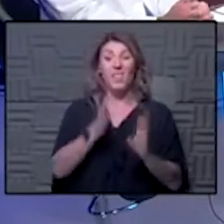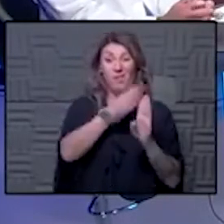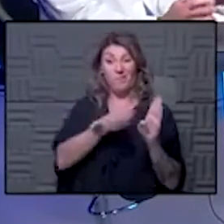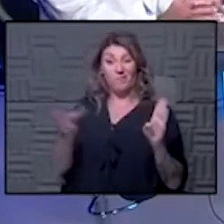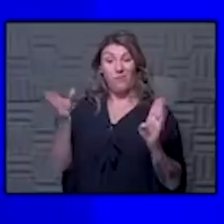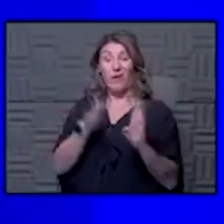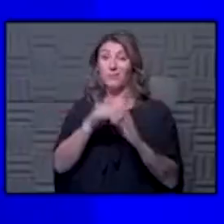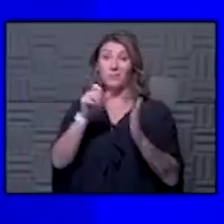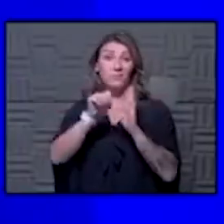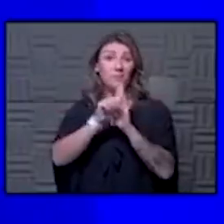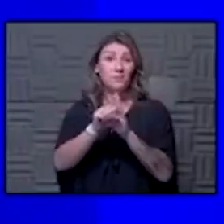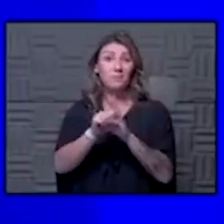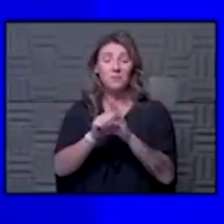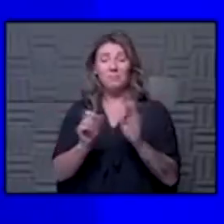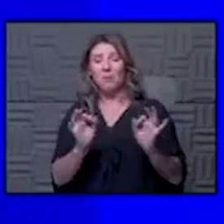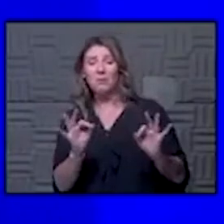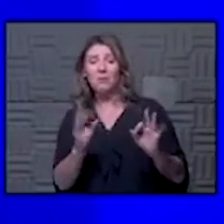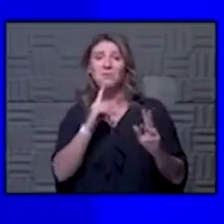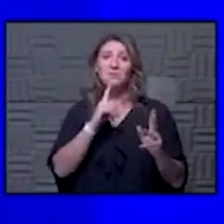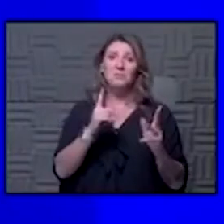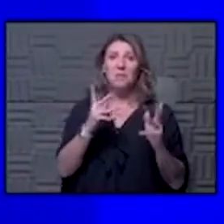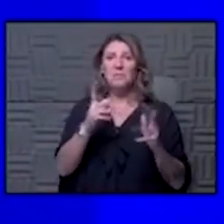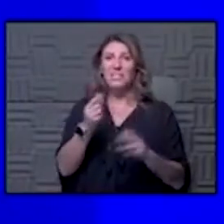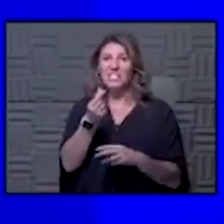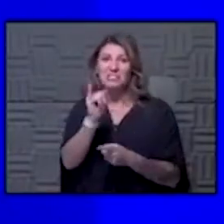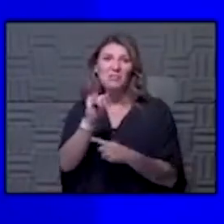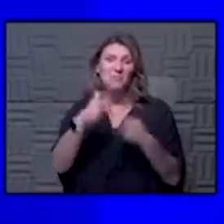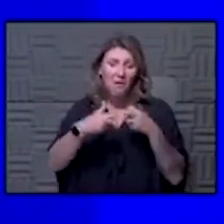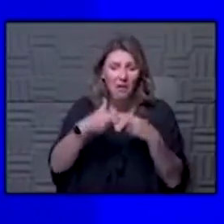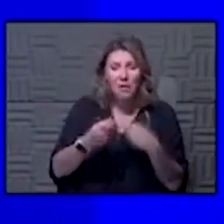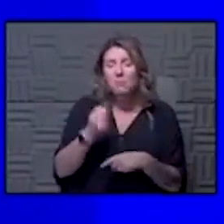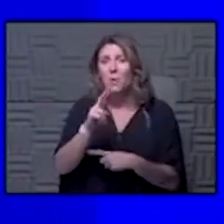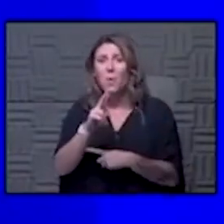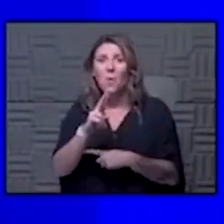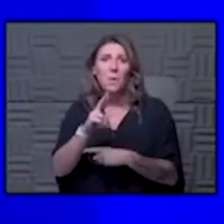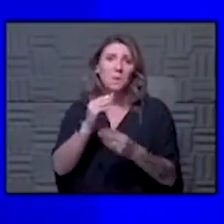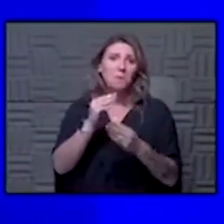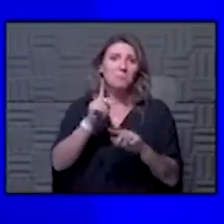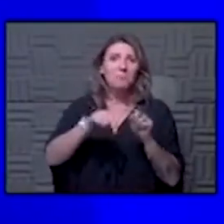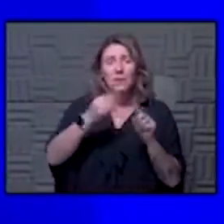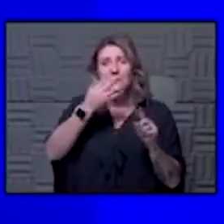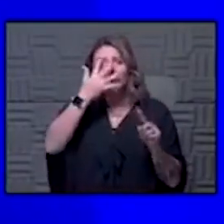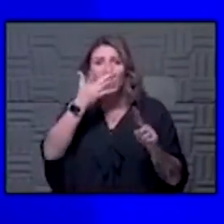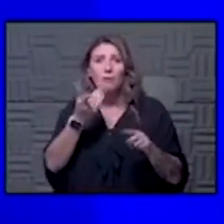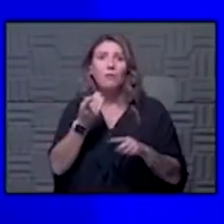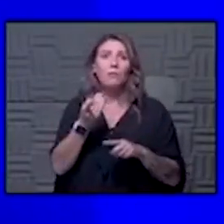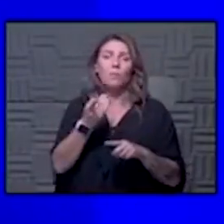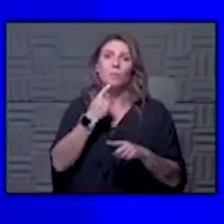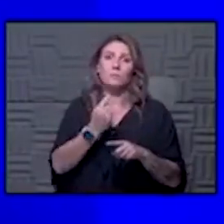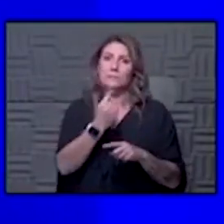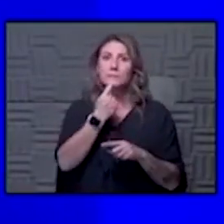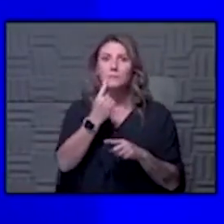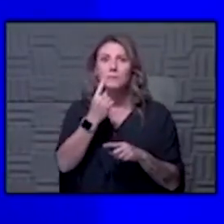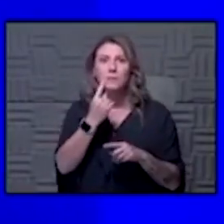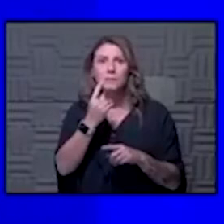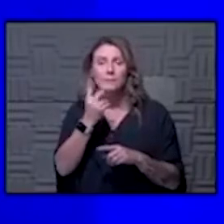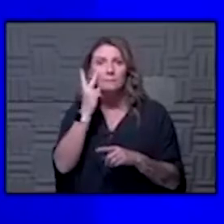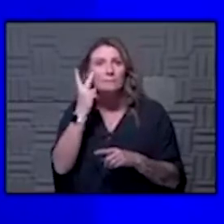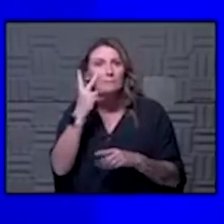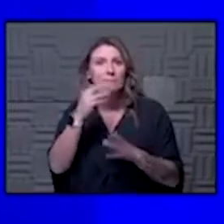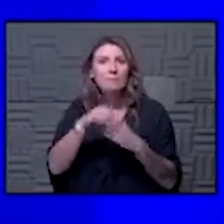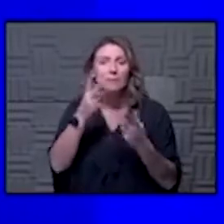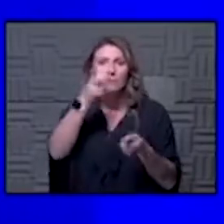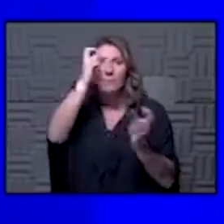is from very mild to maybe some GI or loss of smell to the very severe that we see in the critical hospital so